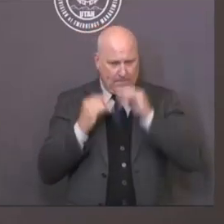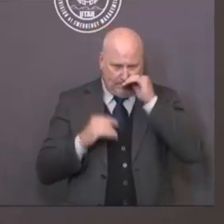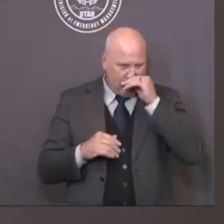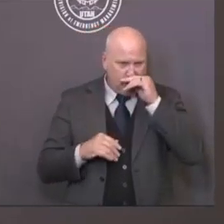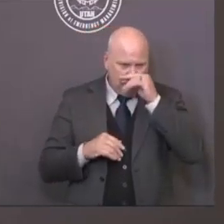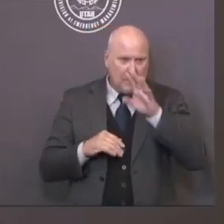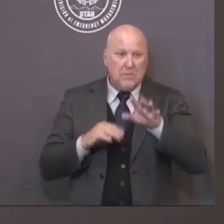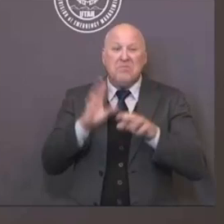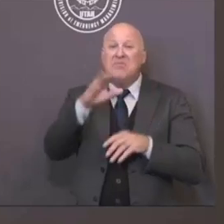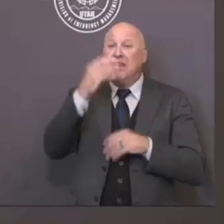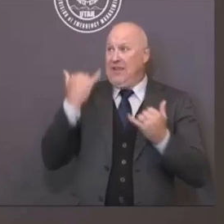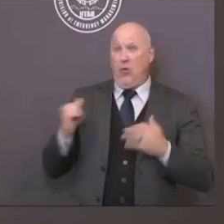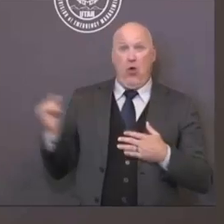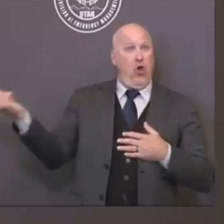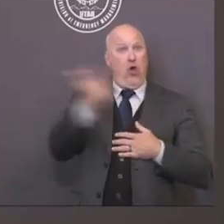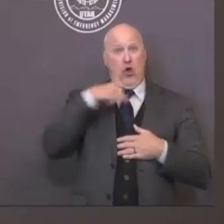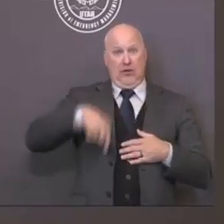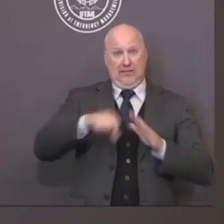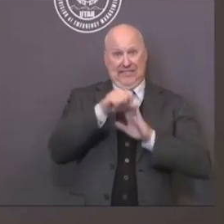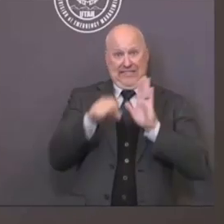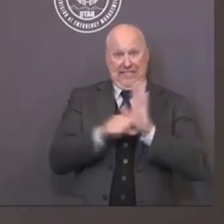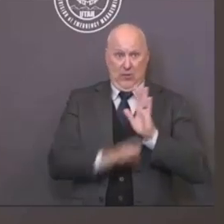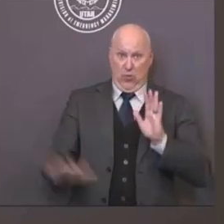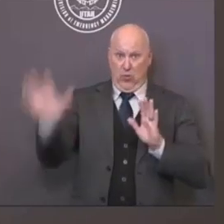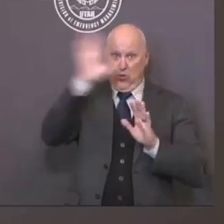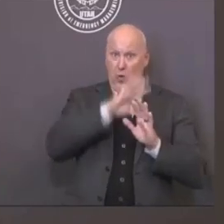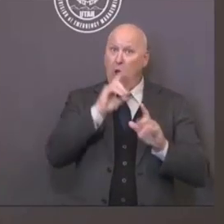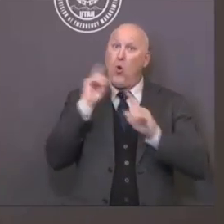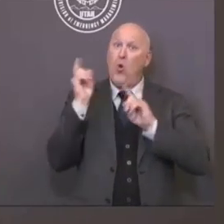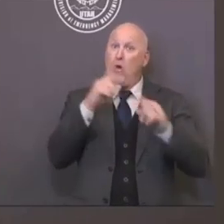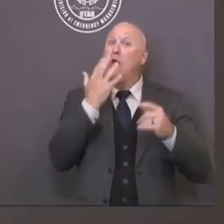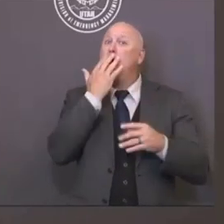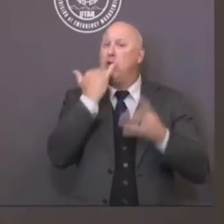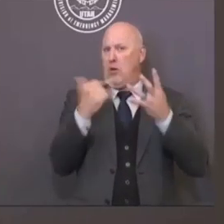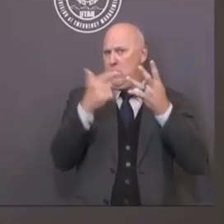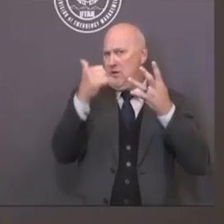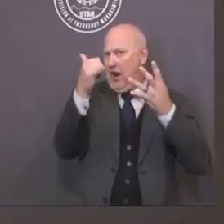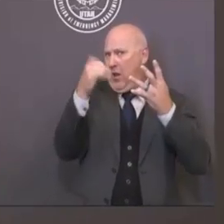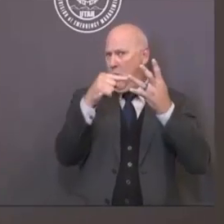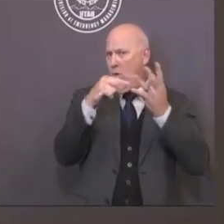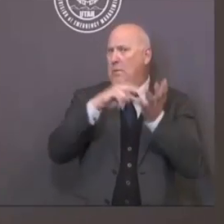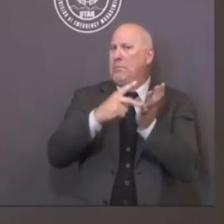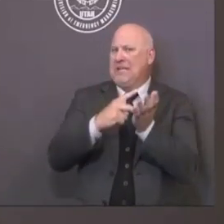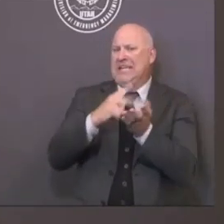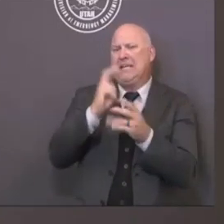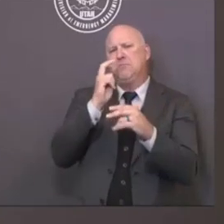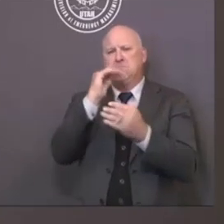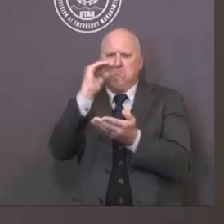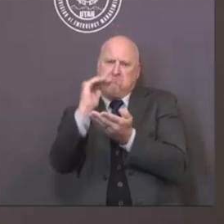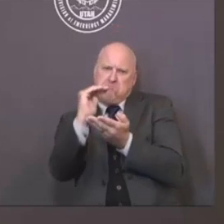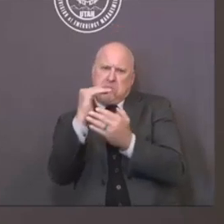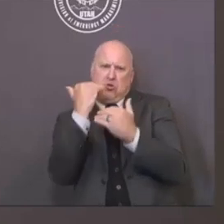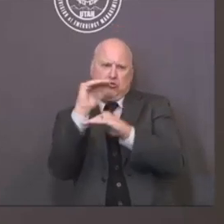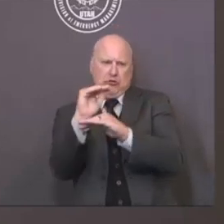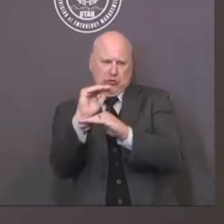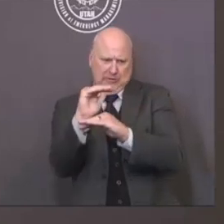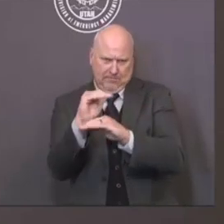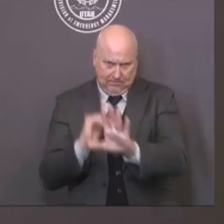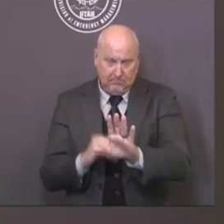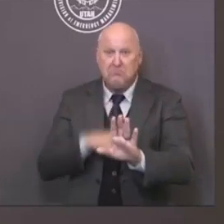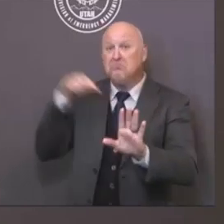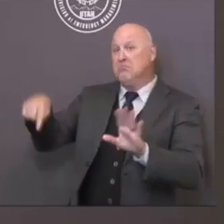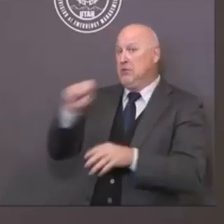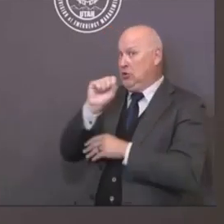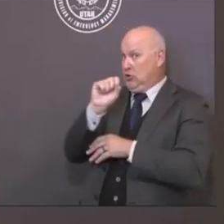We have the only exceptions to that are really Salt Lake City. We have some rural counties which are in